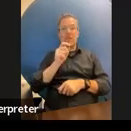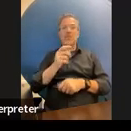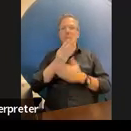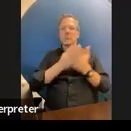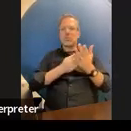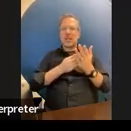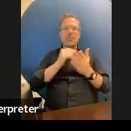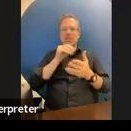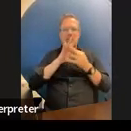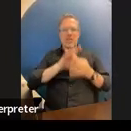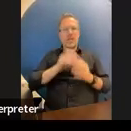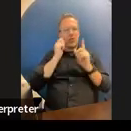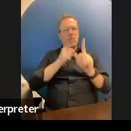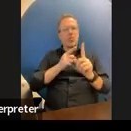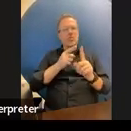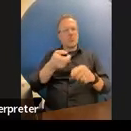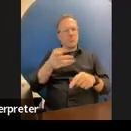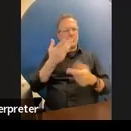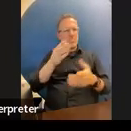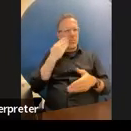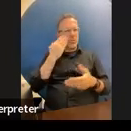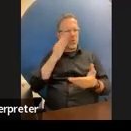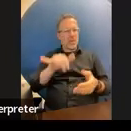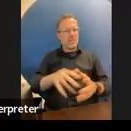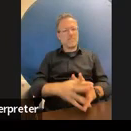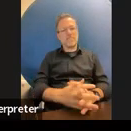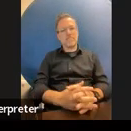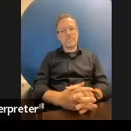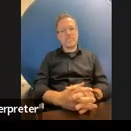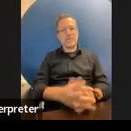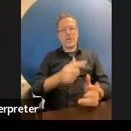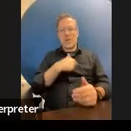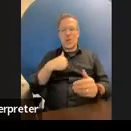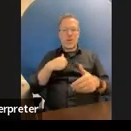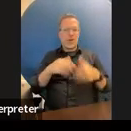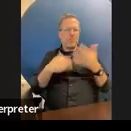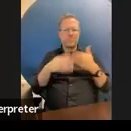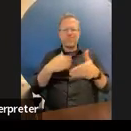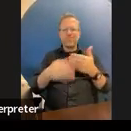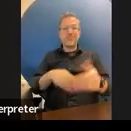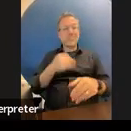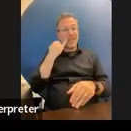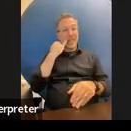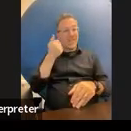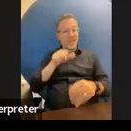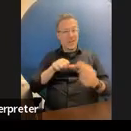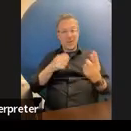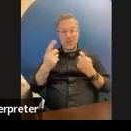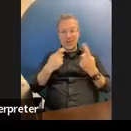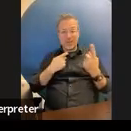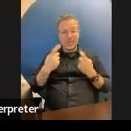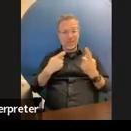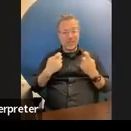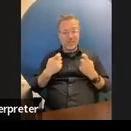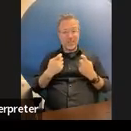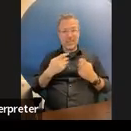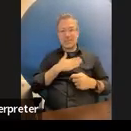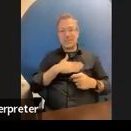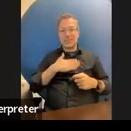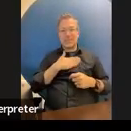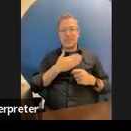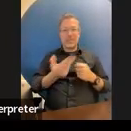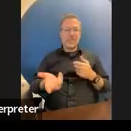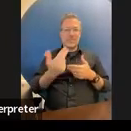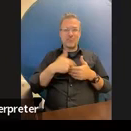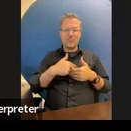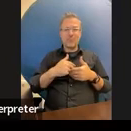um wow we're flying through this if you guys have questions jump in put them in